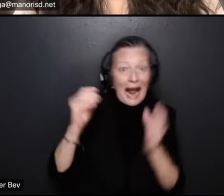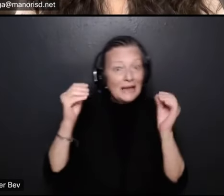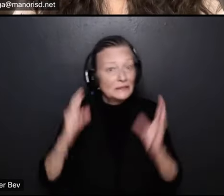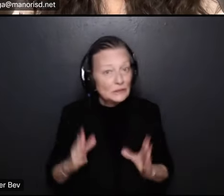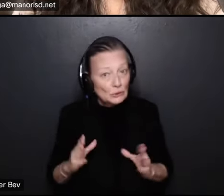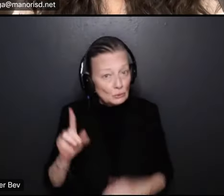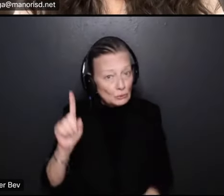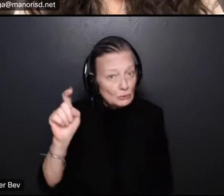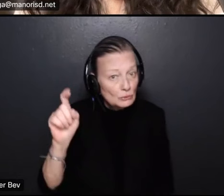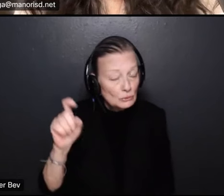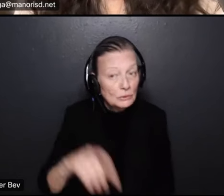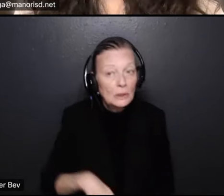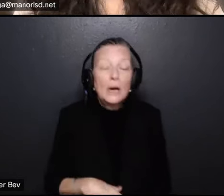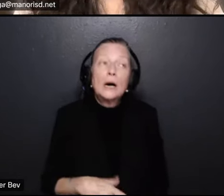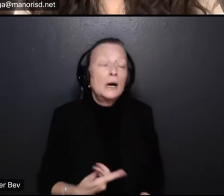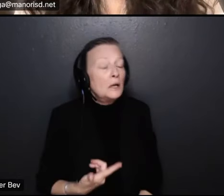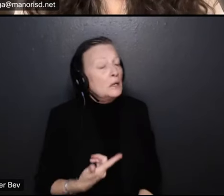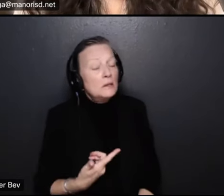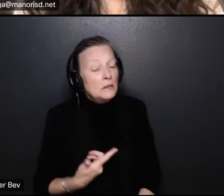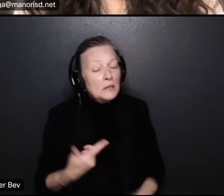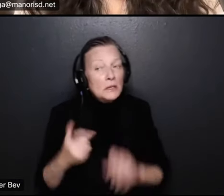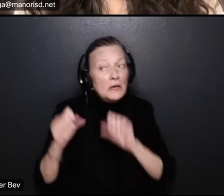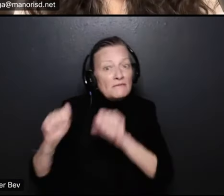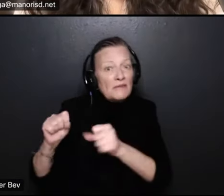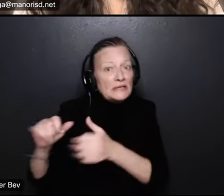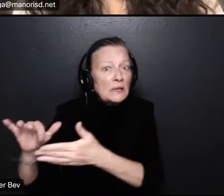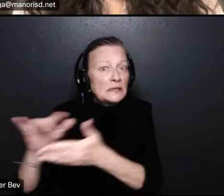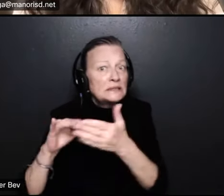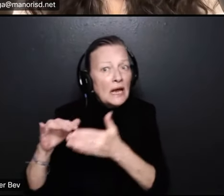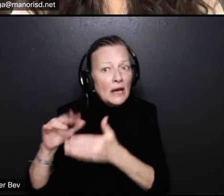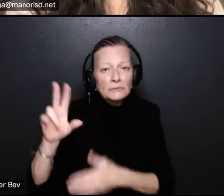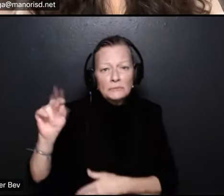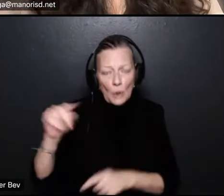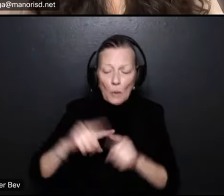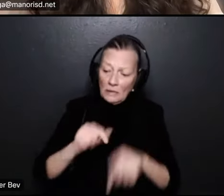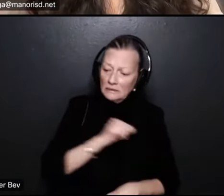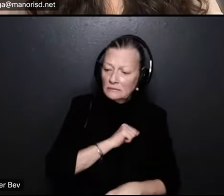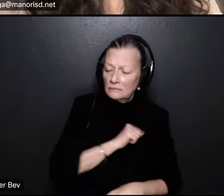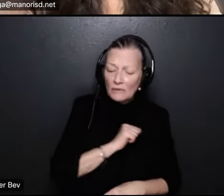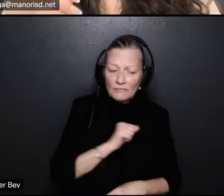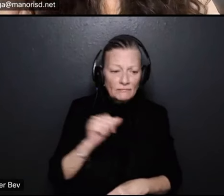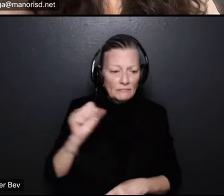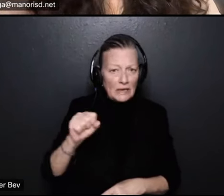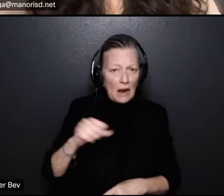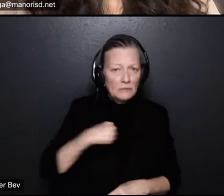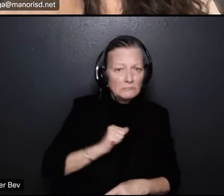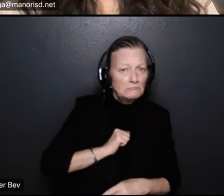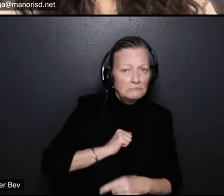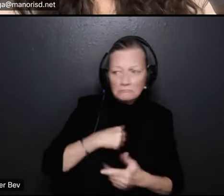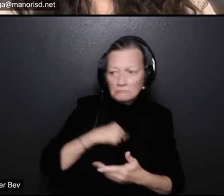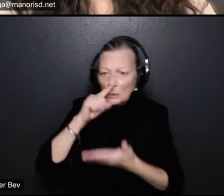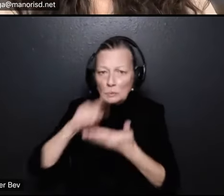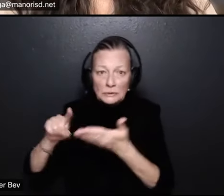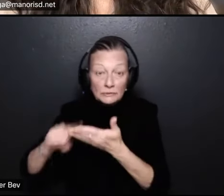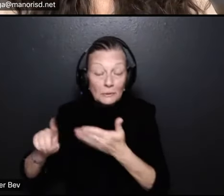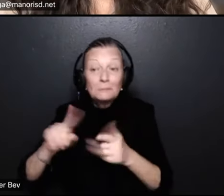much done a lot of my own personal looking into it and reading the research um here here's the quick of it a four-day